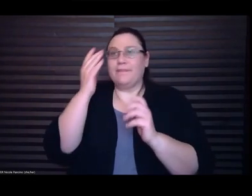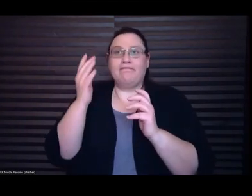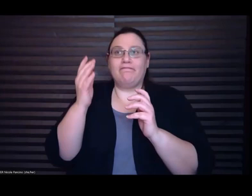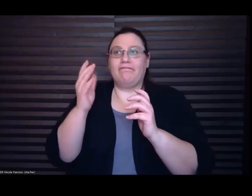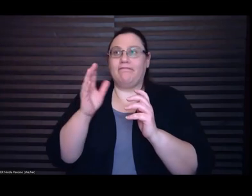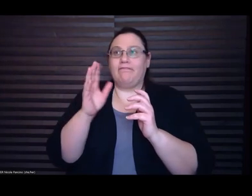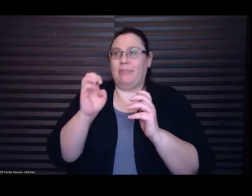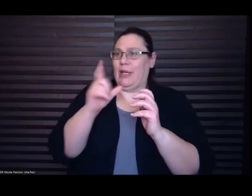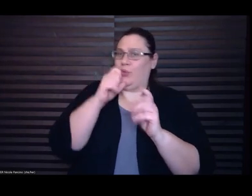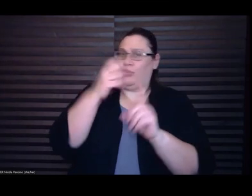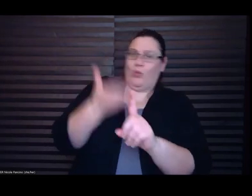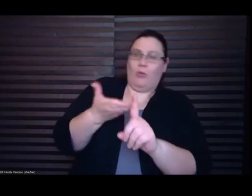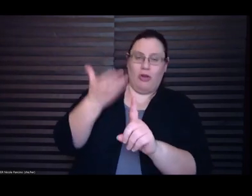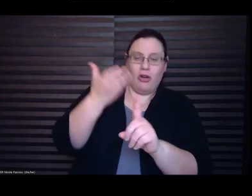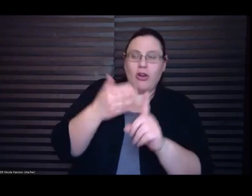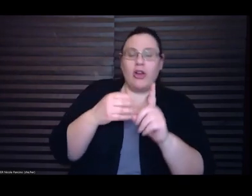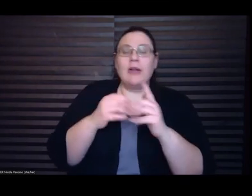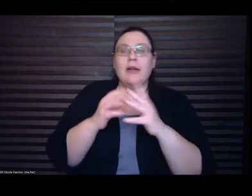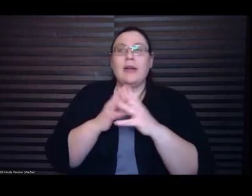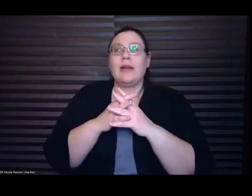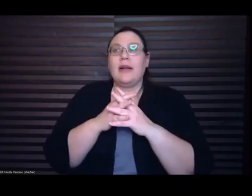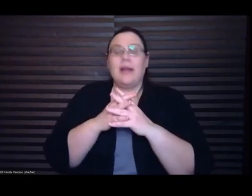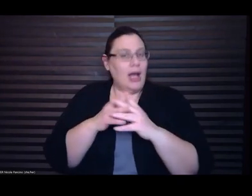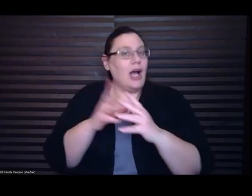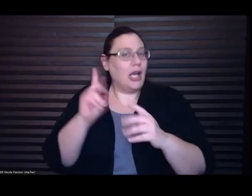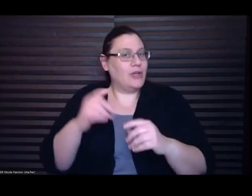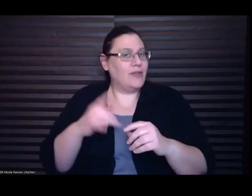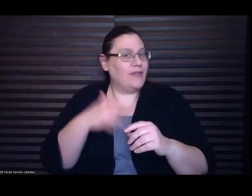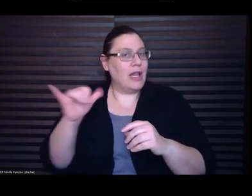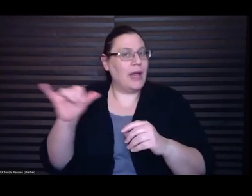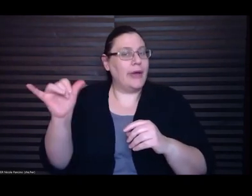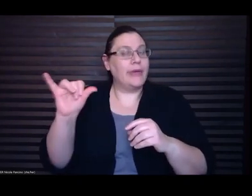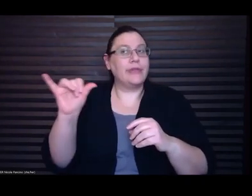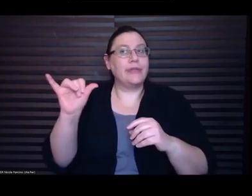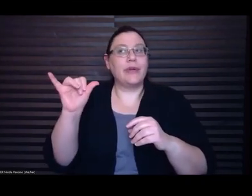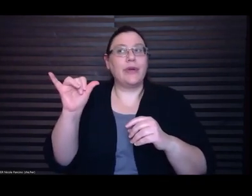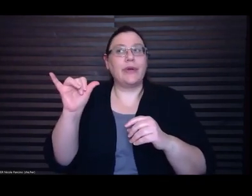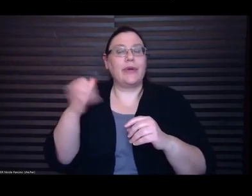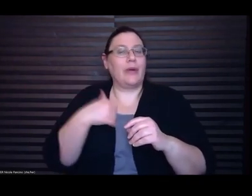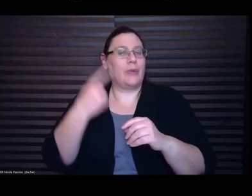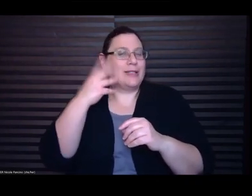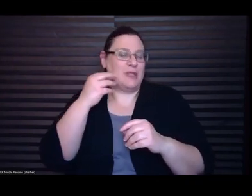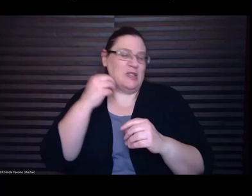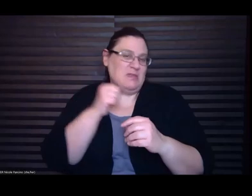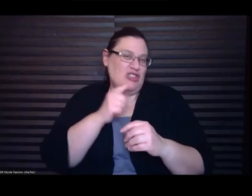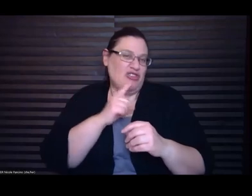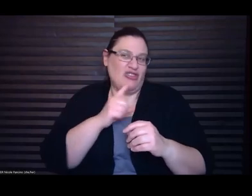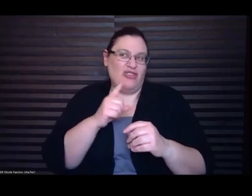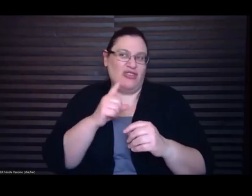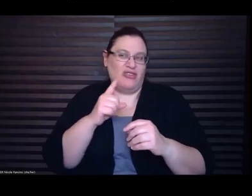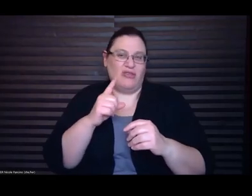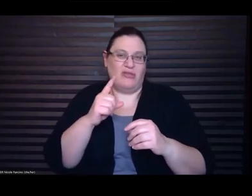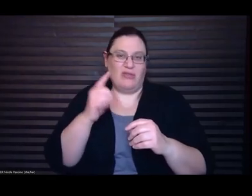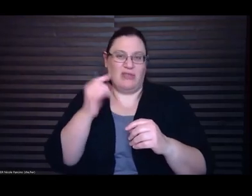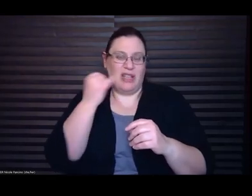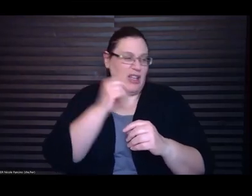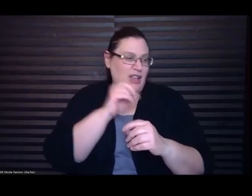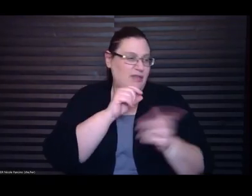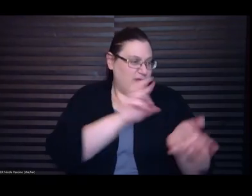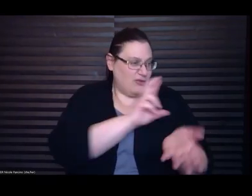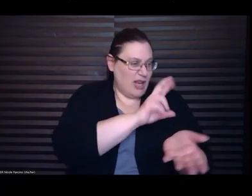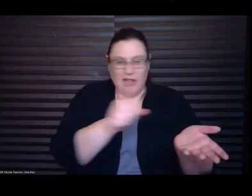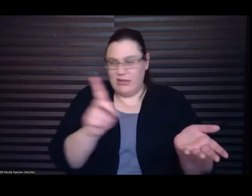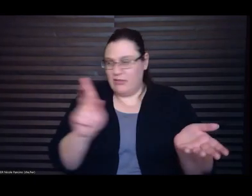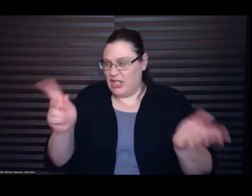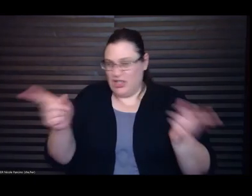also I had this experience I don't know if Raven or Kirsten had this experience but I feel like when my first book came out or when I was when I sold